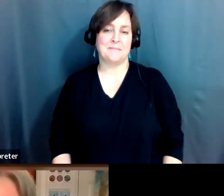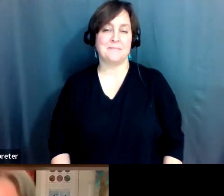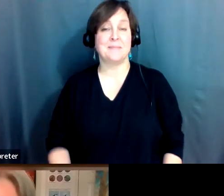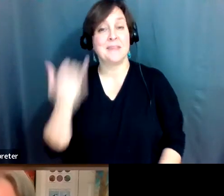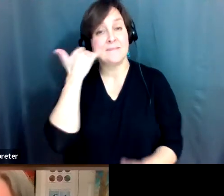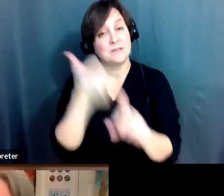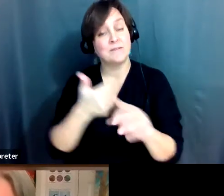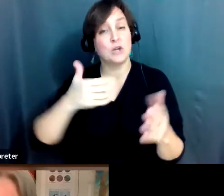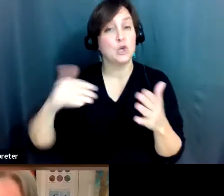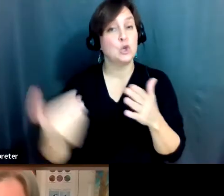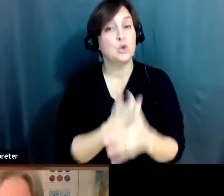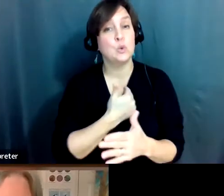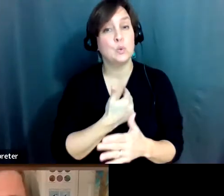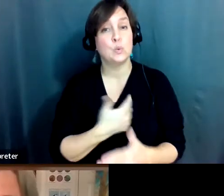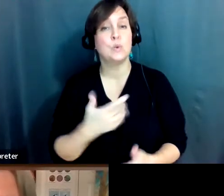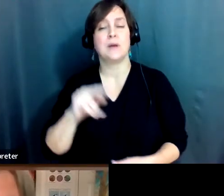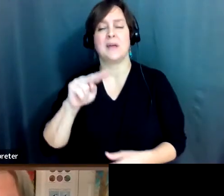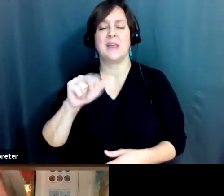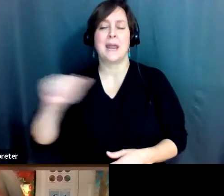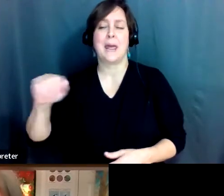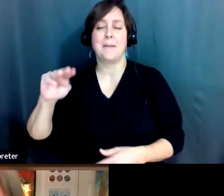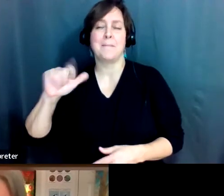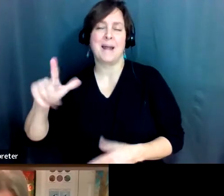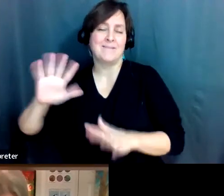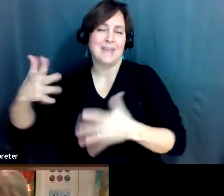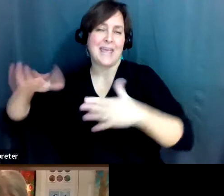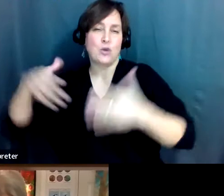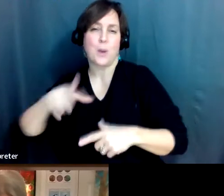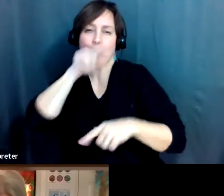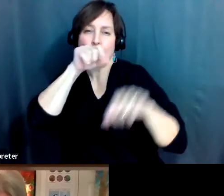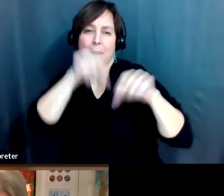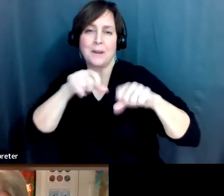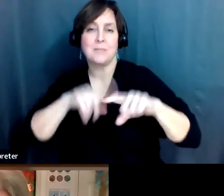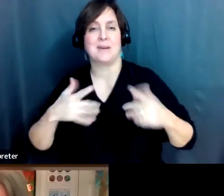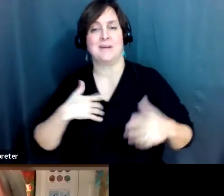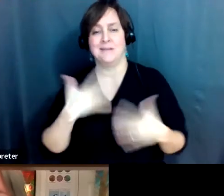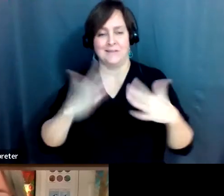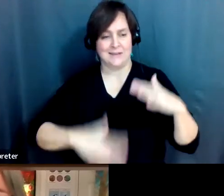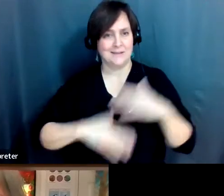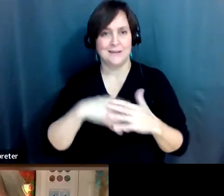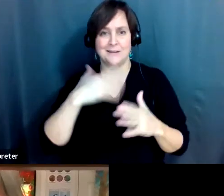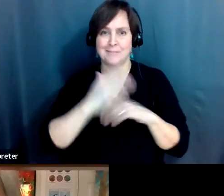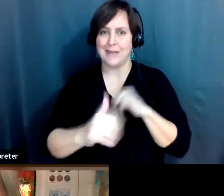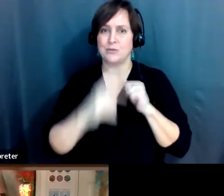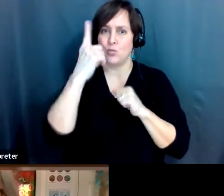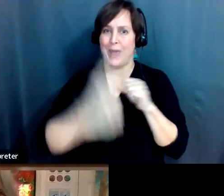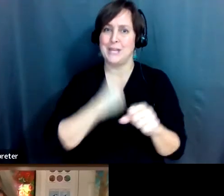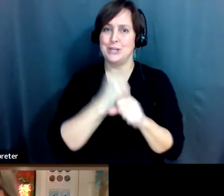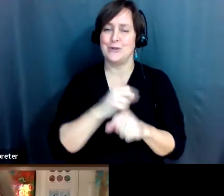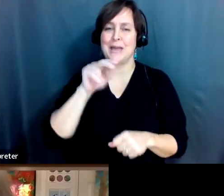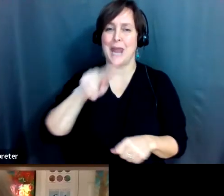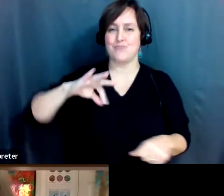to BirdAbility, Narm will introduce us really well. We're one year old as a nonprofit and I need to mention this now or I'm going to forget